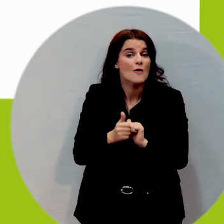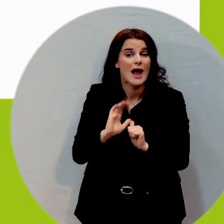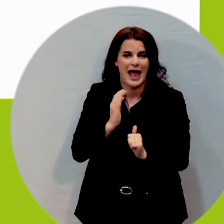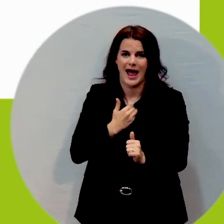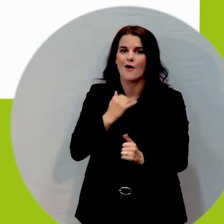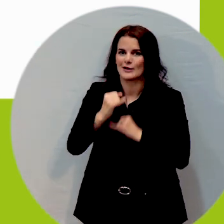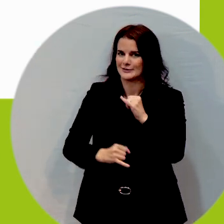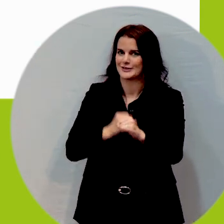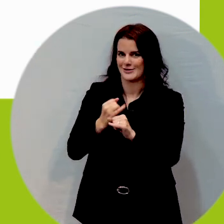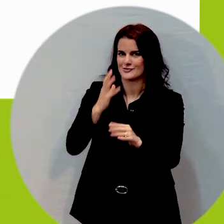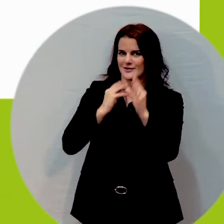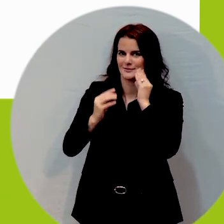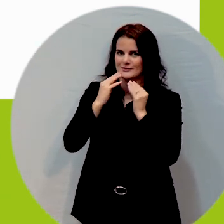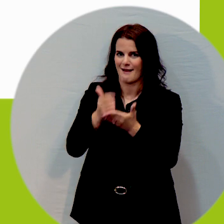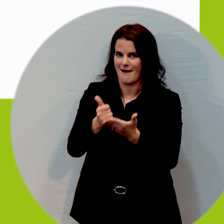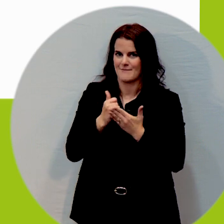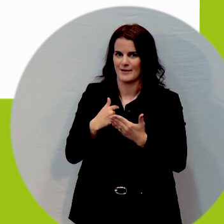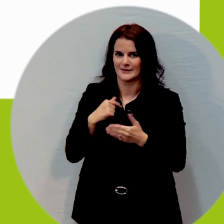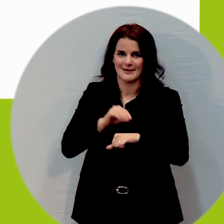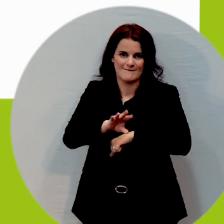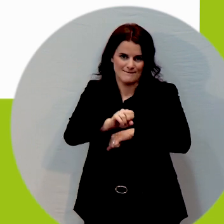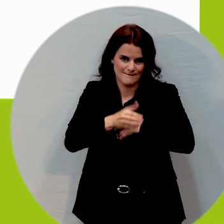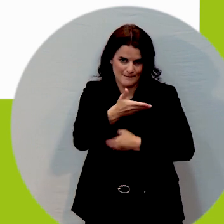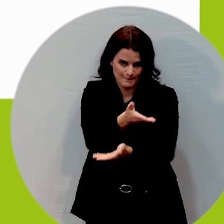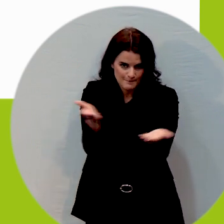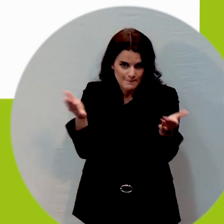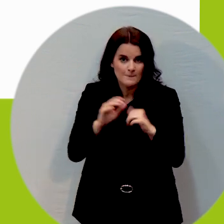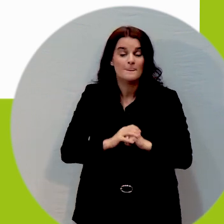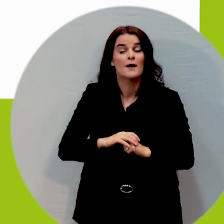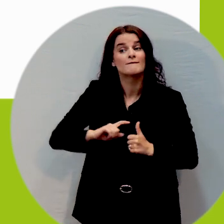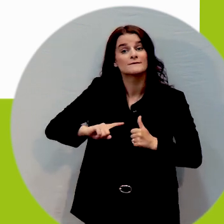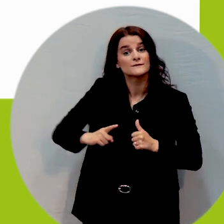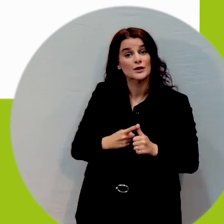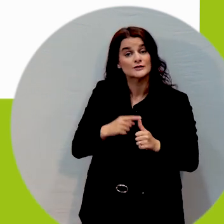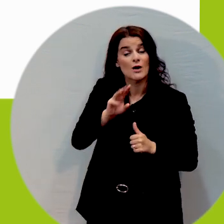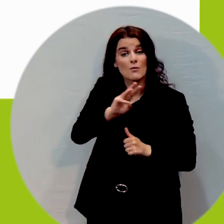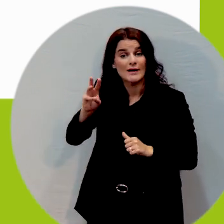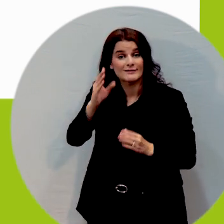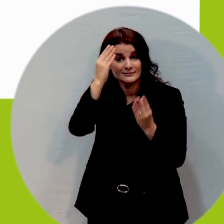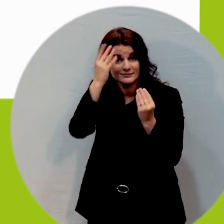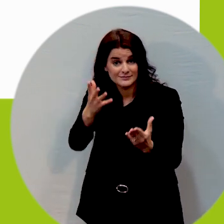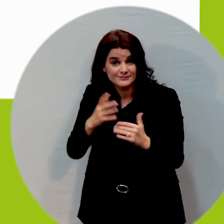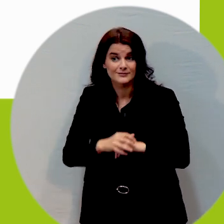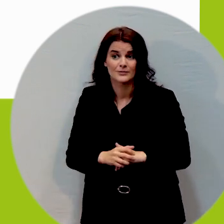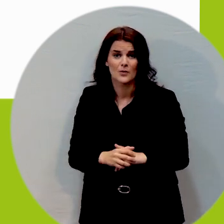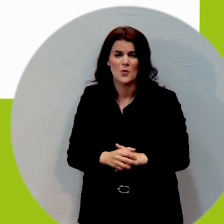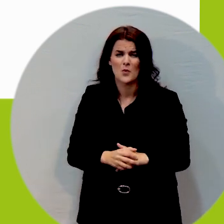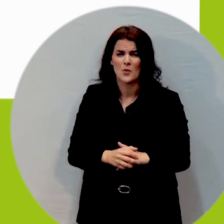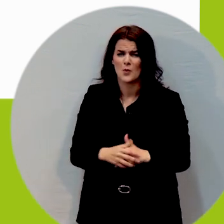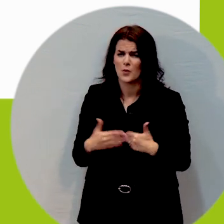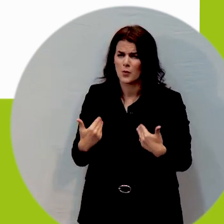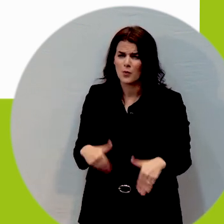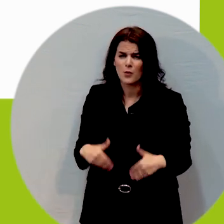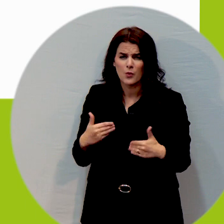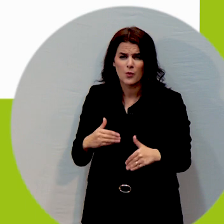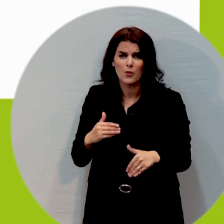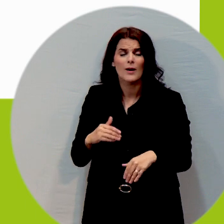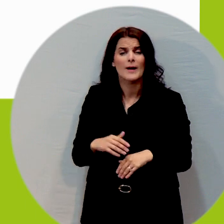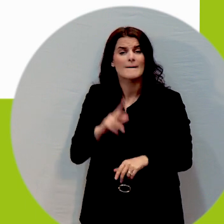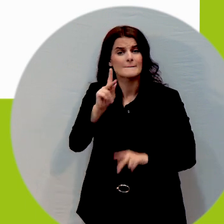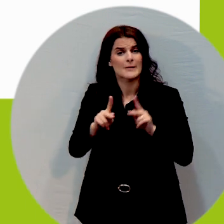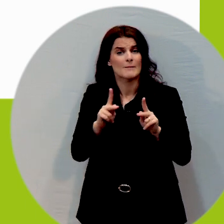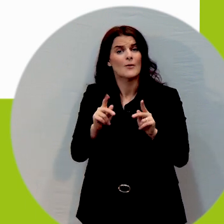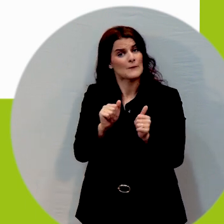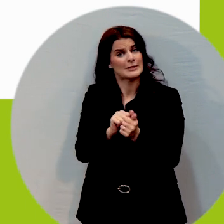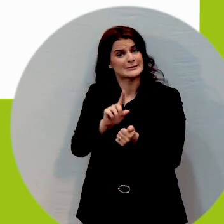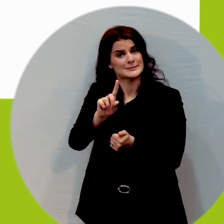one was the website information. 80% of people with disabilities